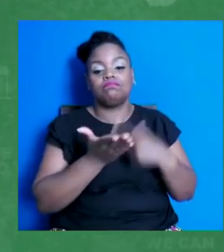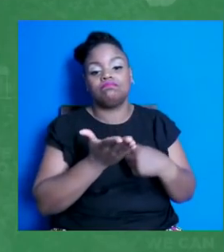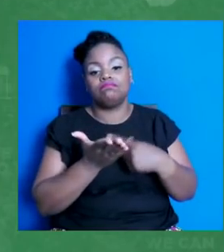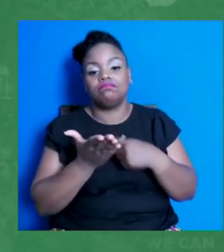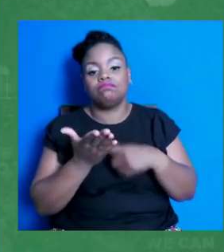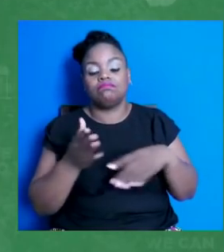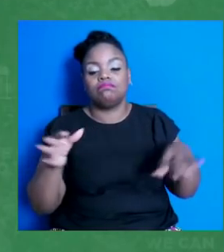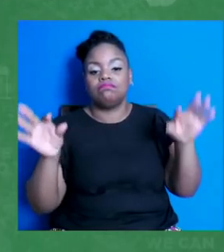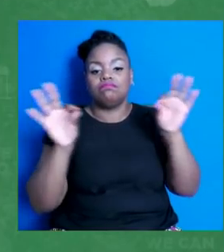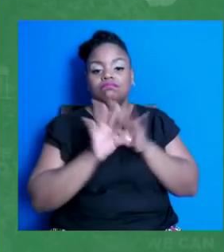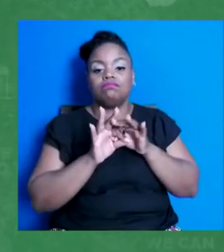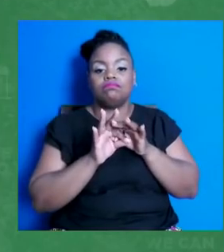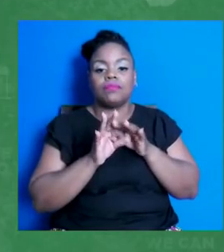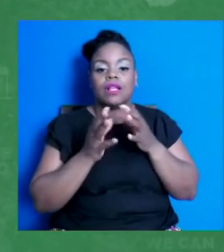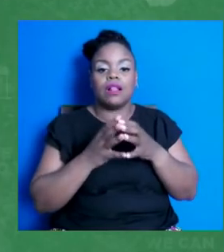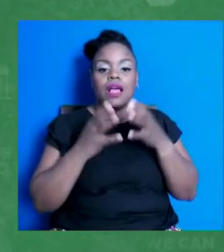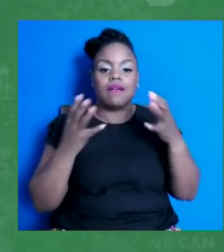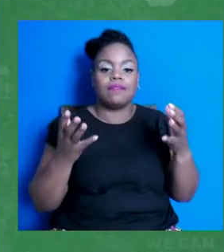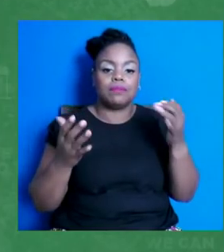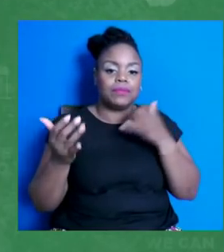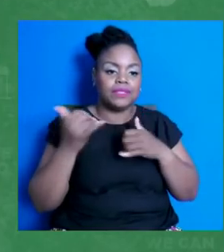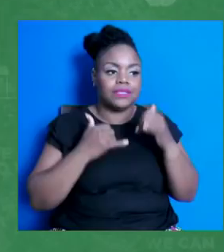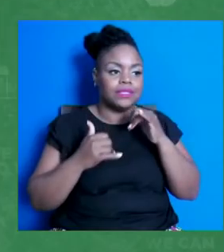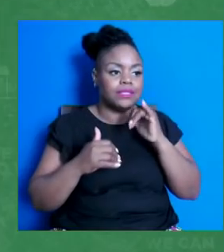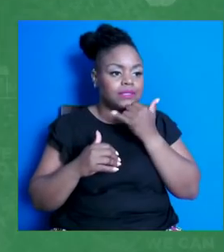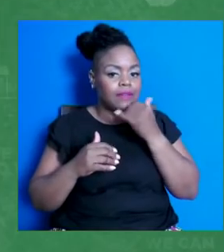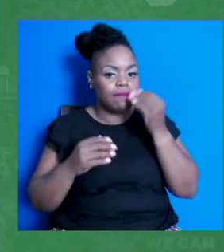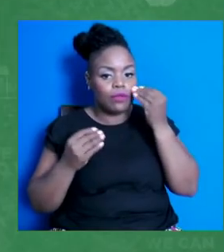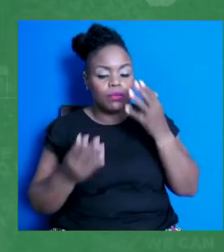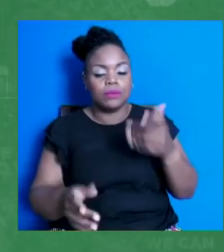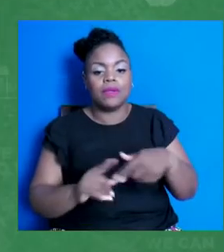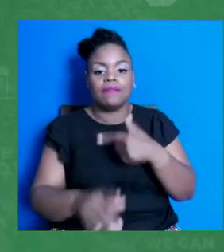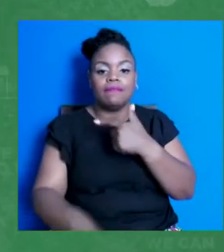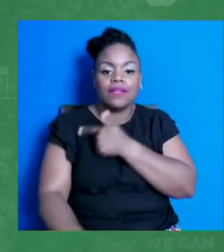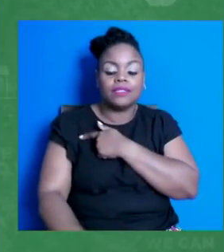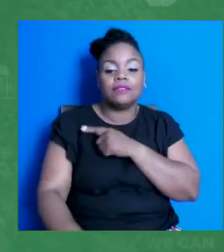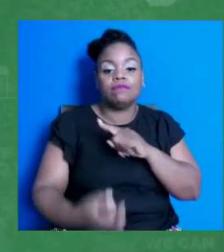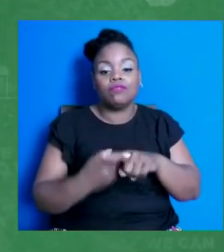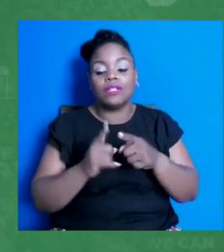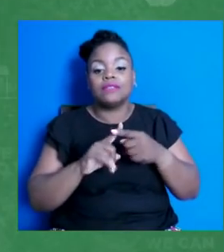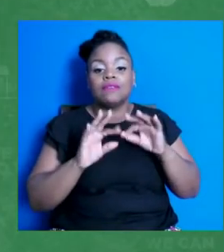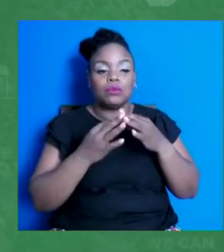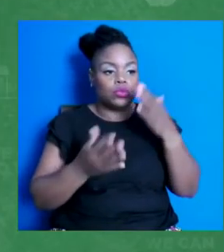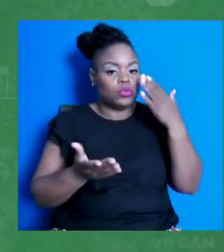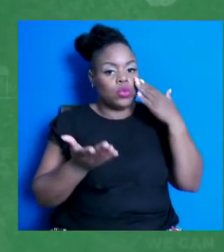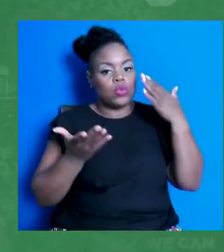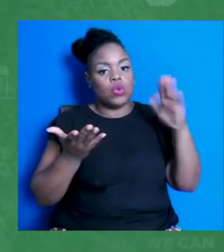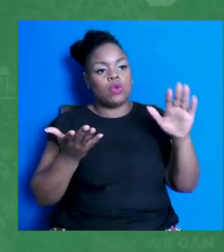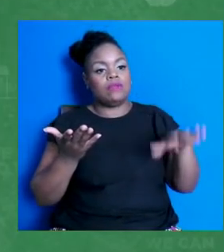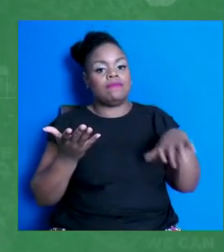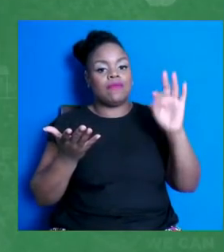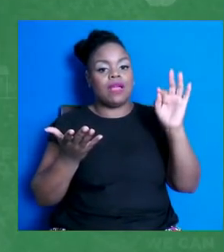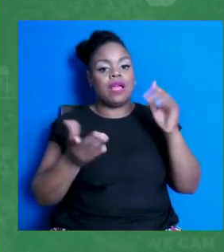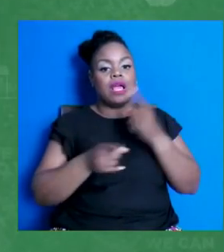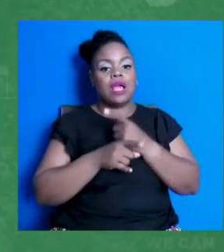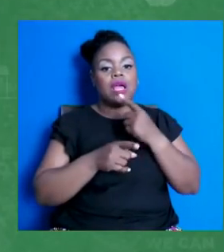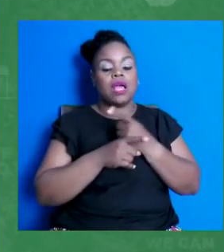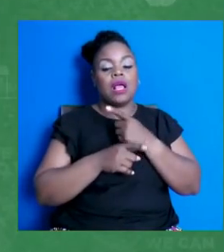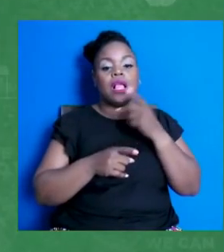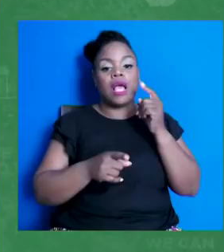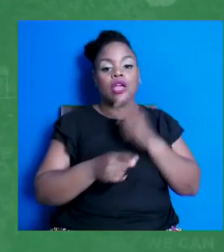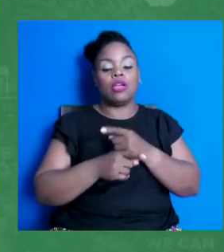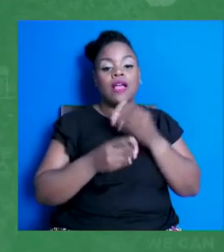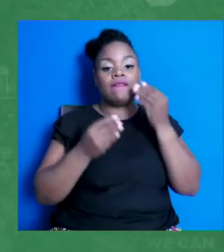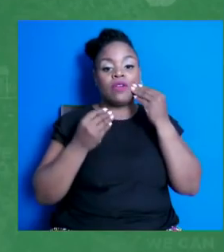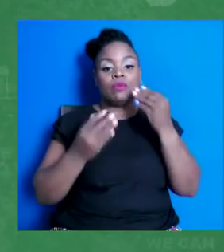disinformation about the vaccines and our friends and family may not know where to find reliable or accurate information. But as someone who already knows them, you are a trusted